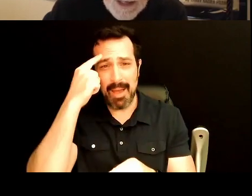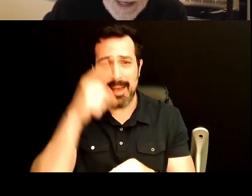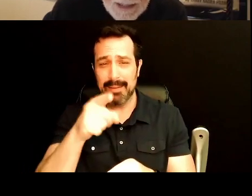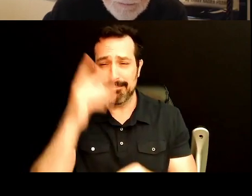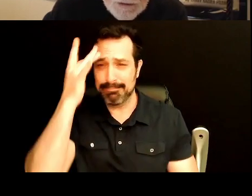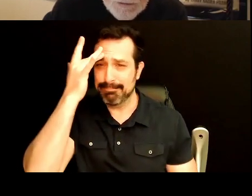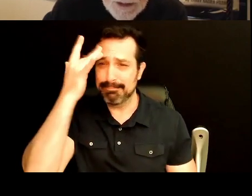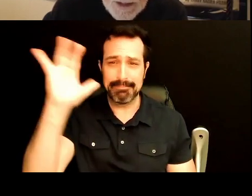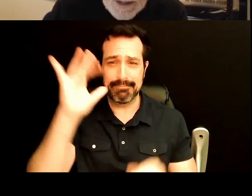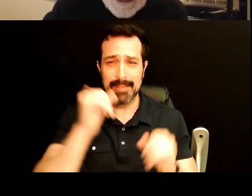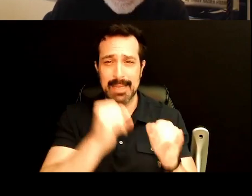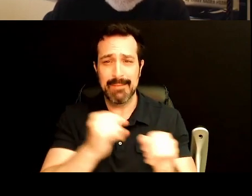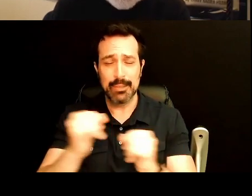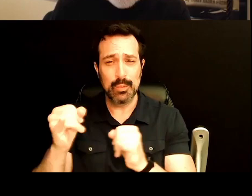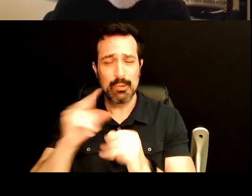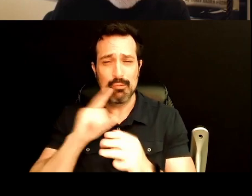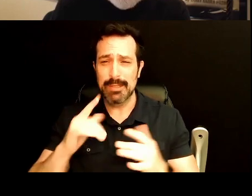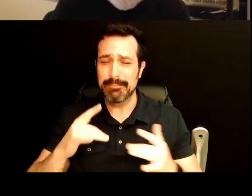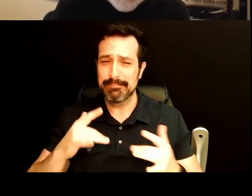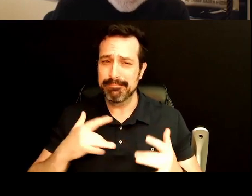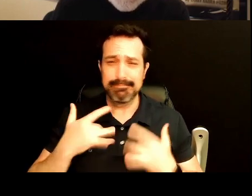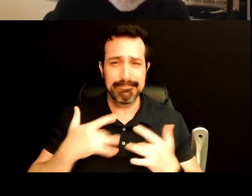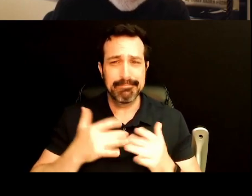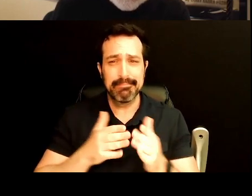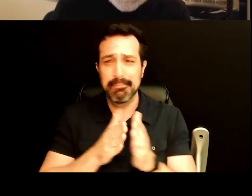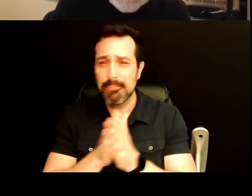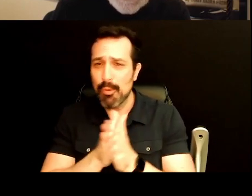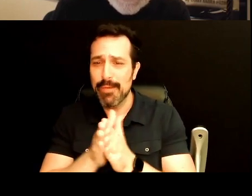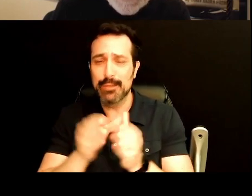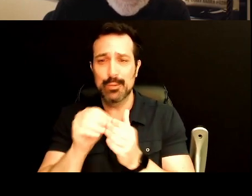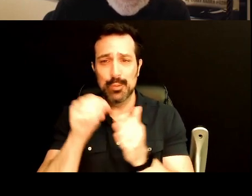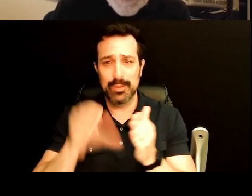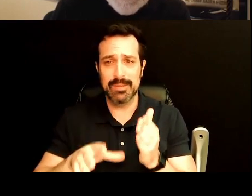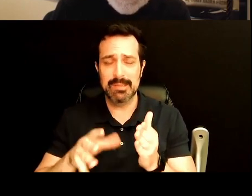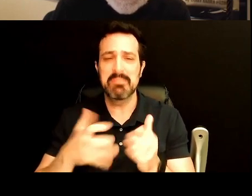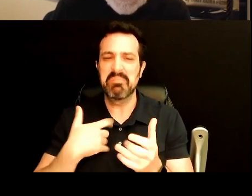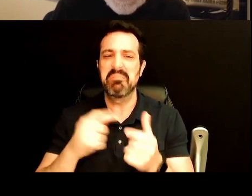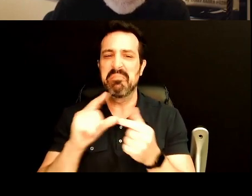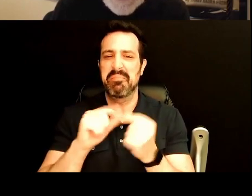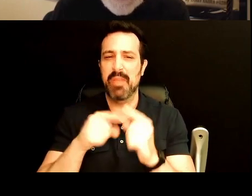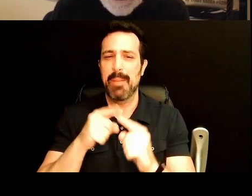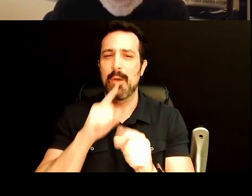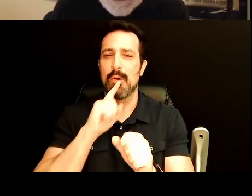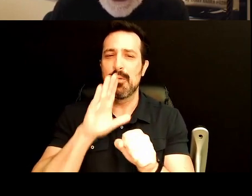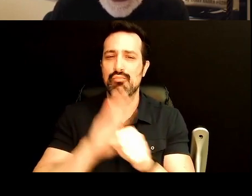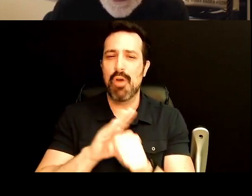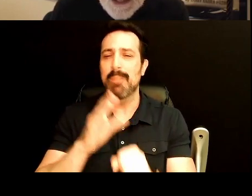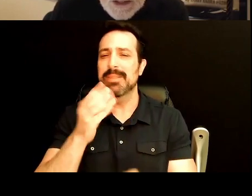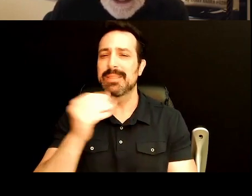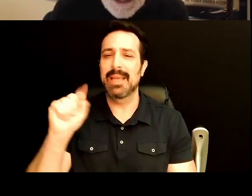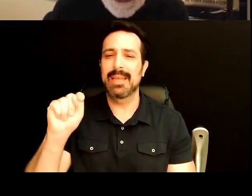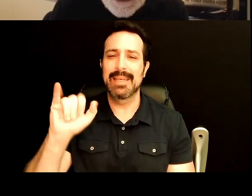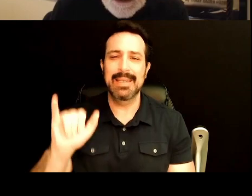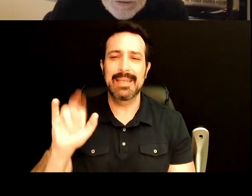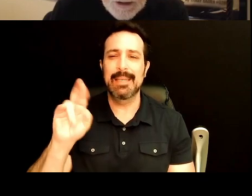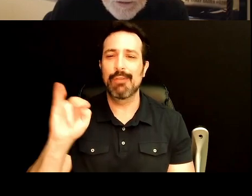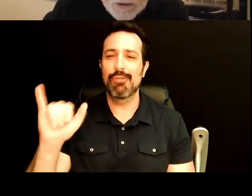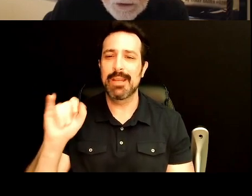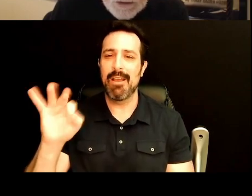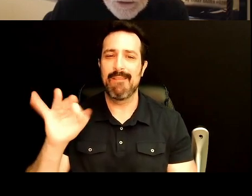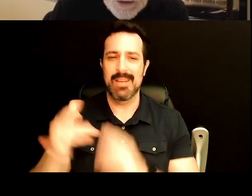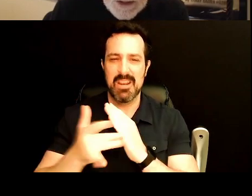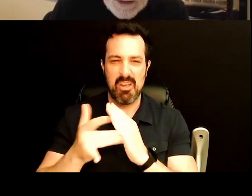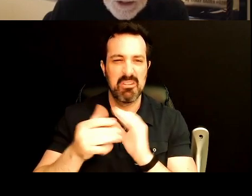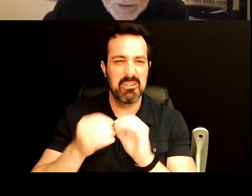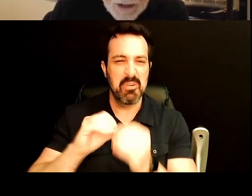bright, highly motivated, and great students. So let me say something about the promise and tyranny of technology. We need to develop